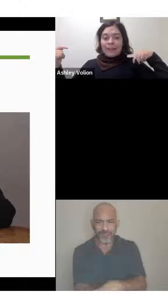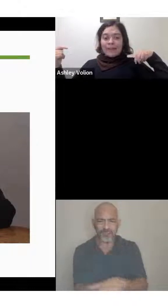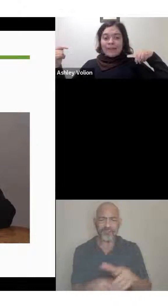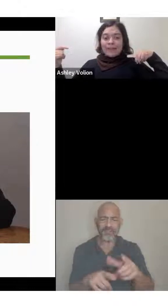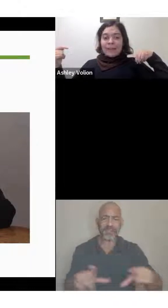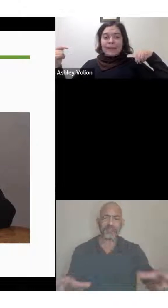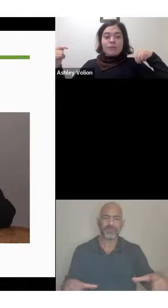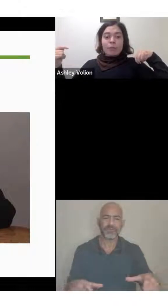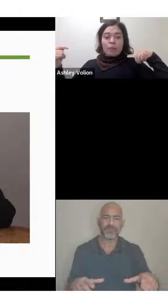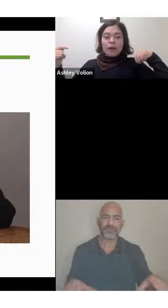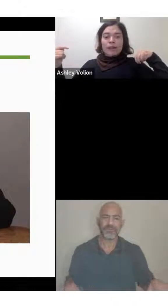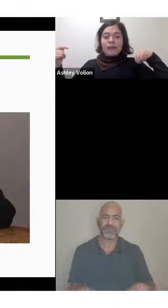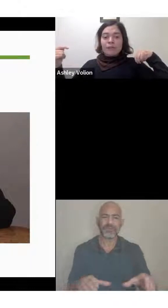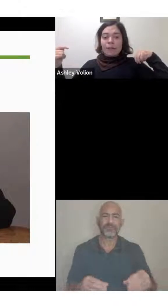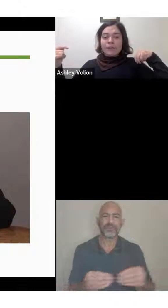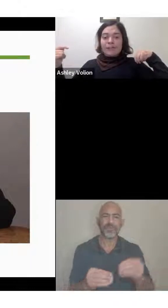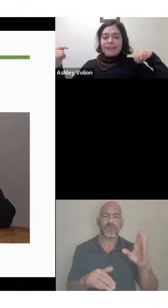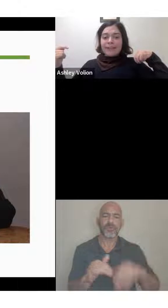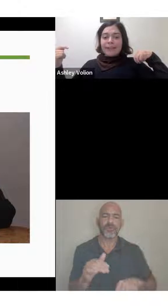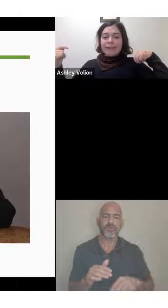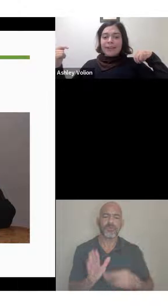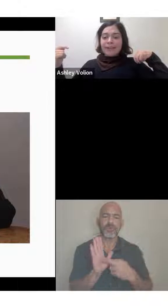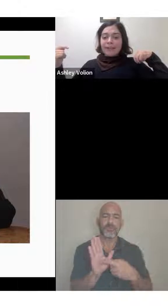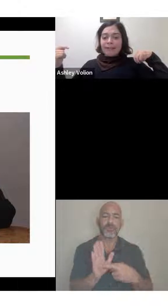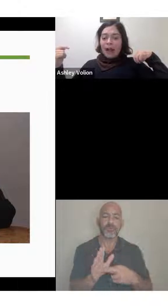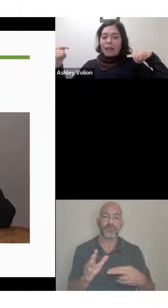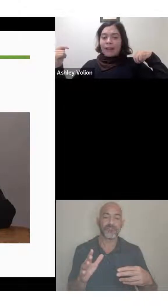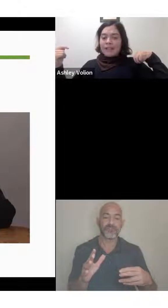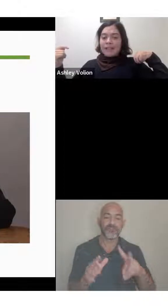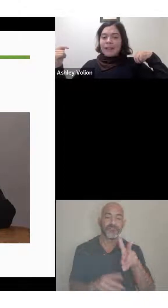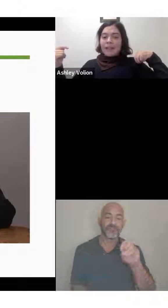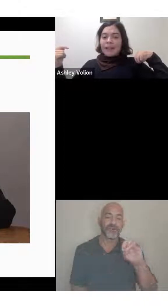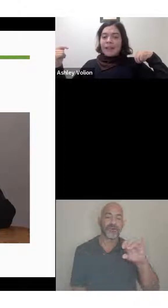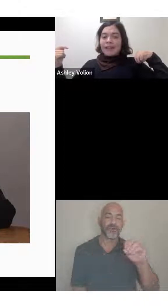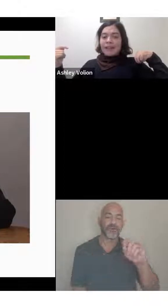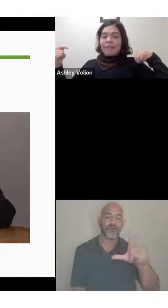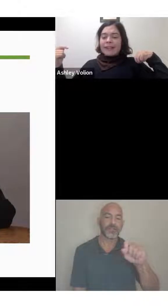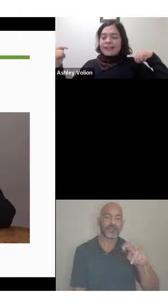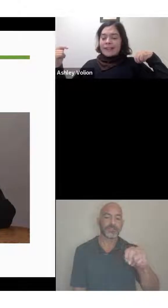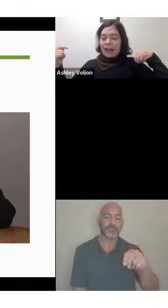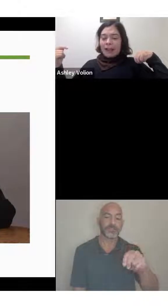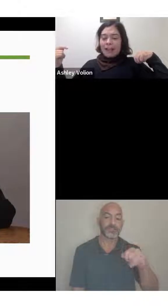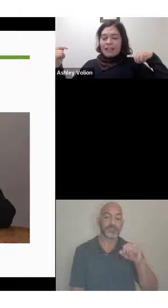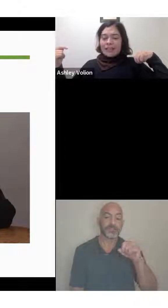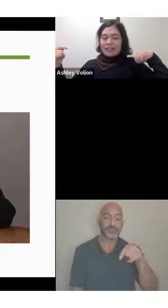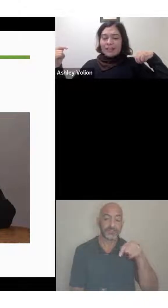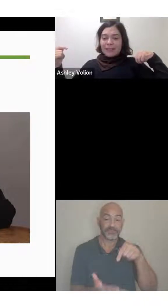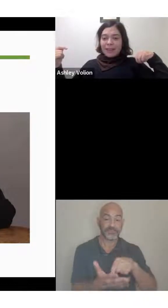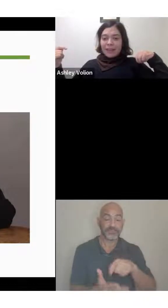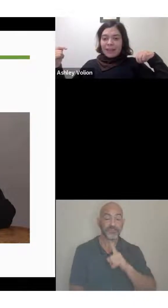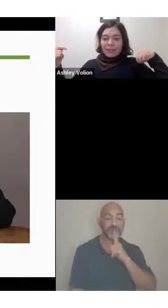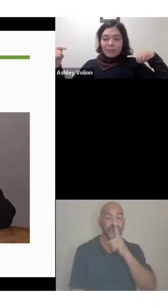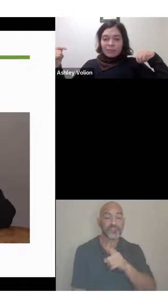violence. Does more than represent the limits of knowledge. It limits knowledge.